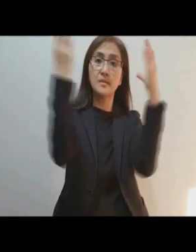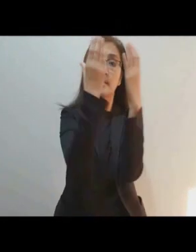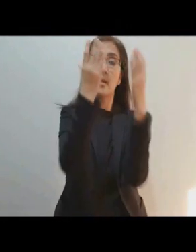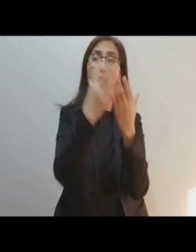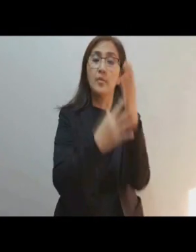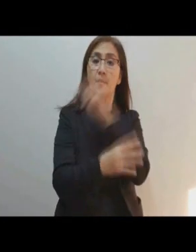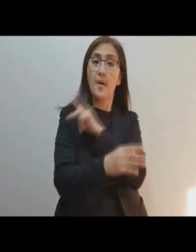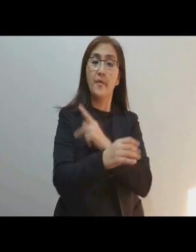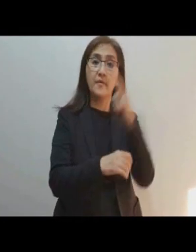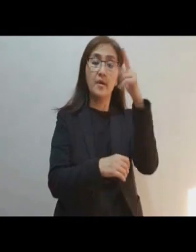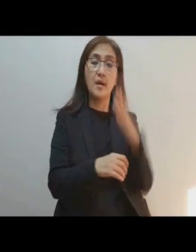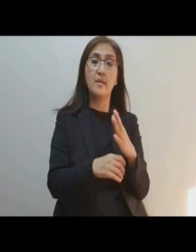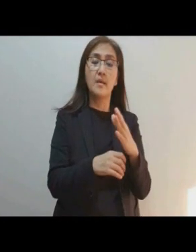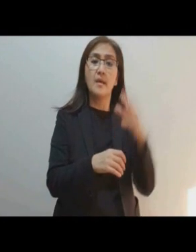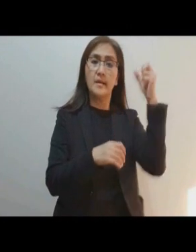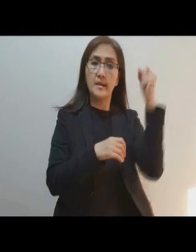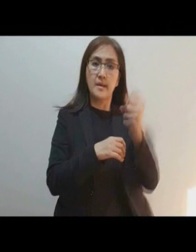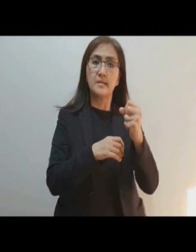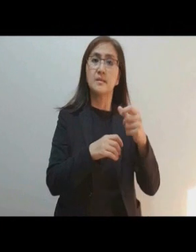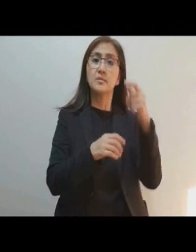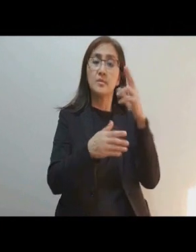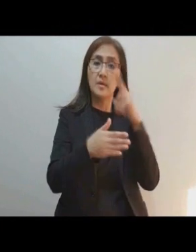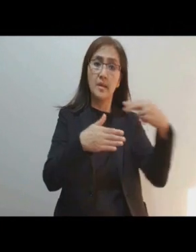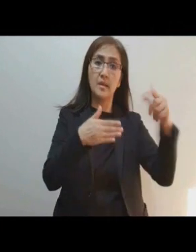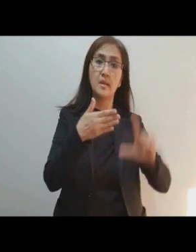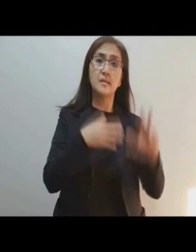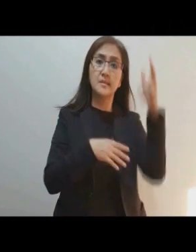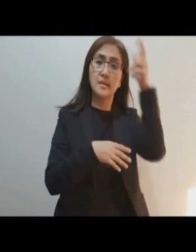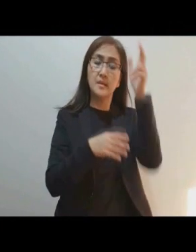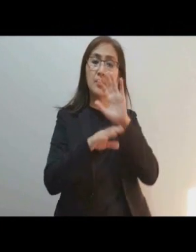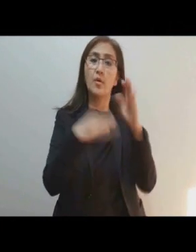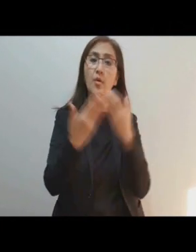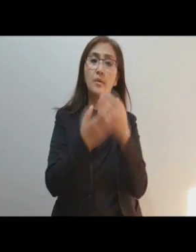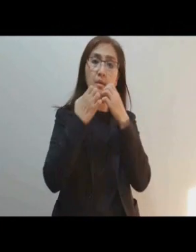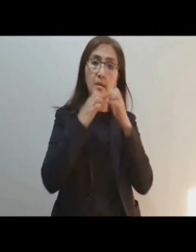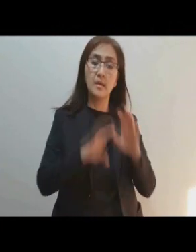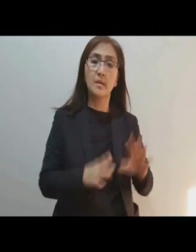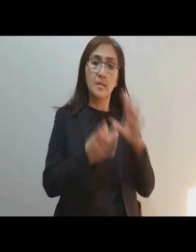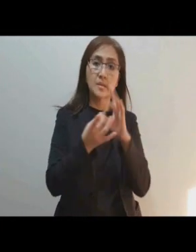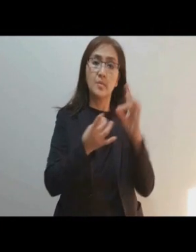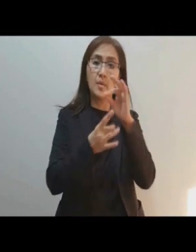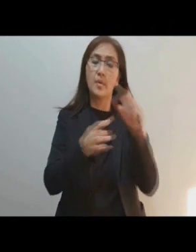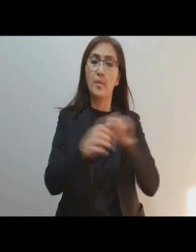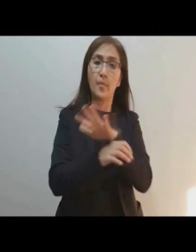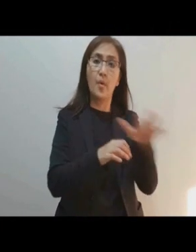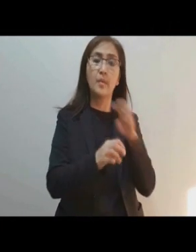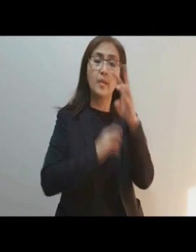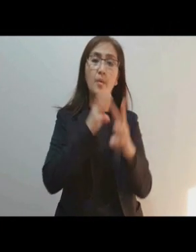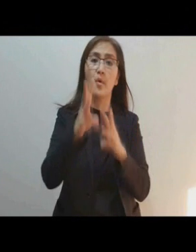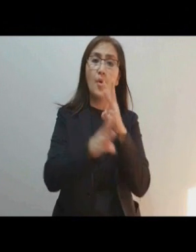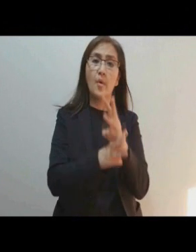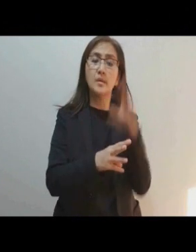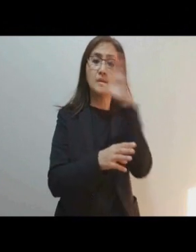Host, by the power of God cast into hell Satan and all the evil spirits who prowl about the world